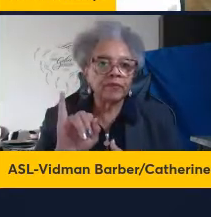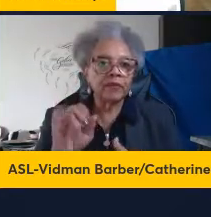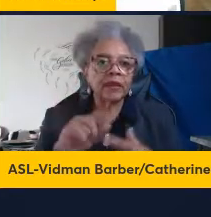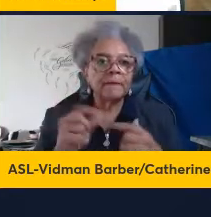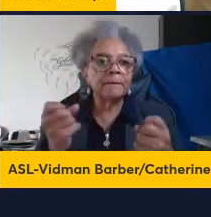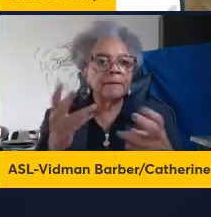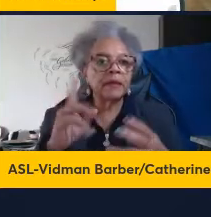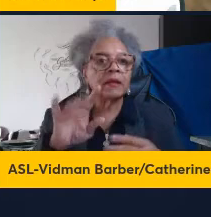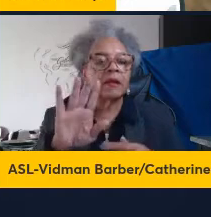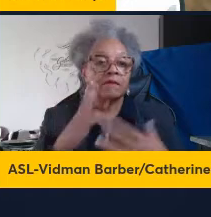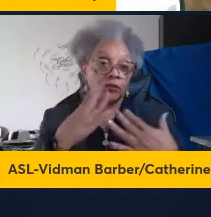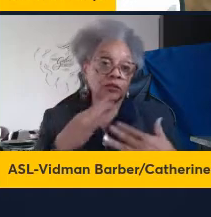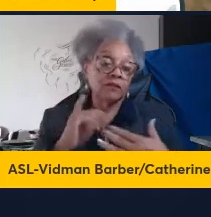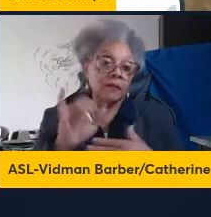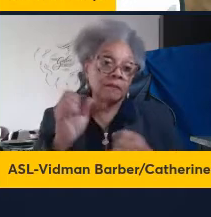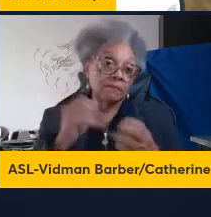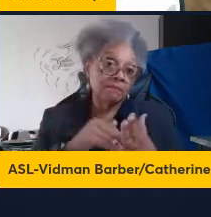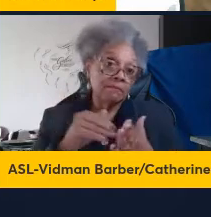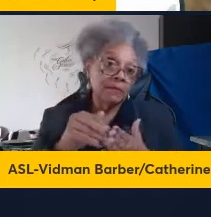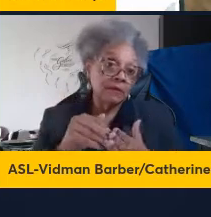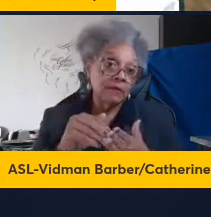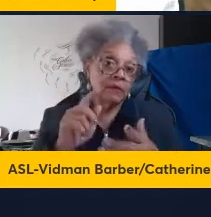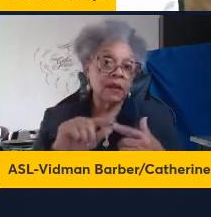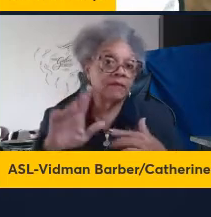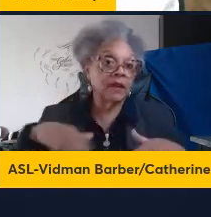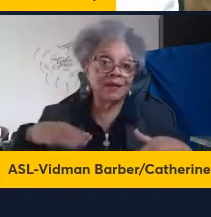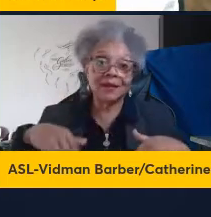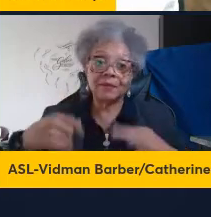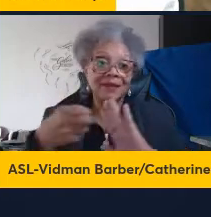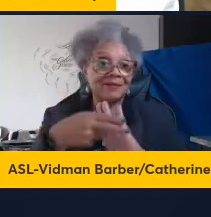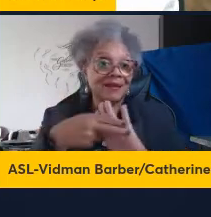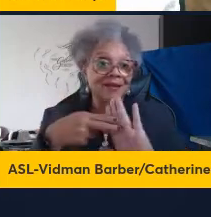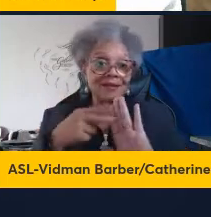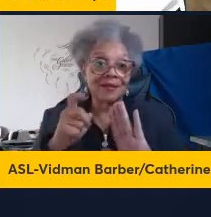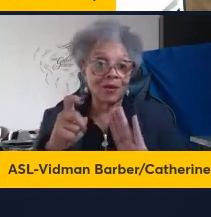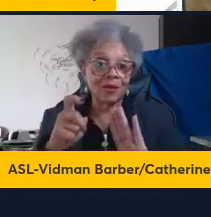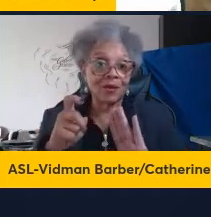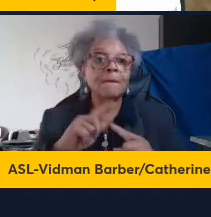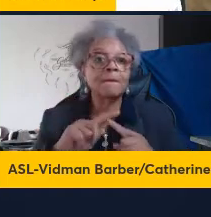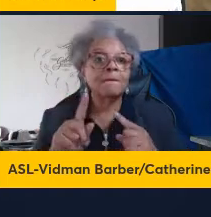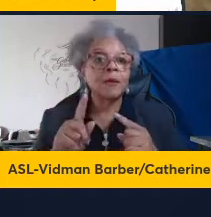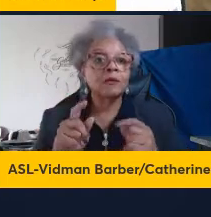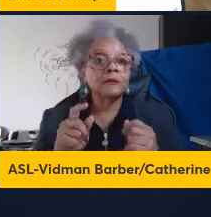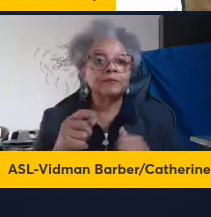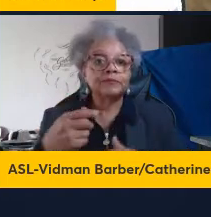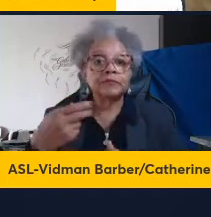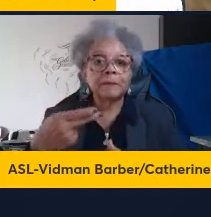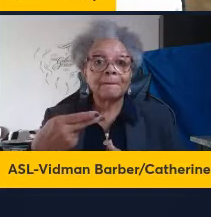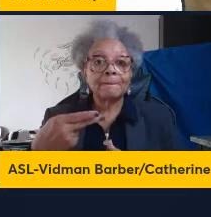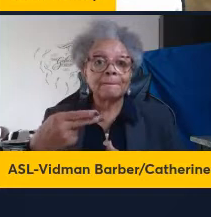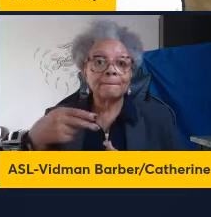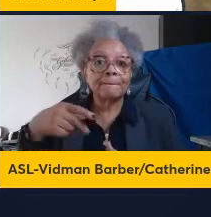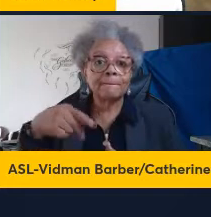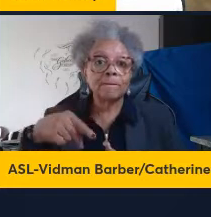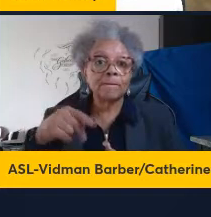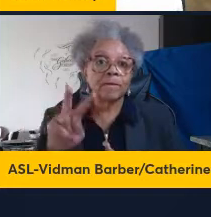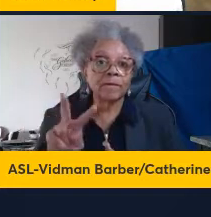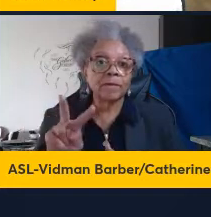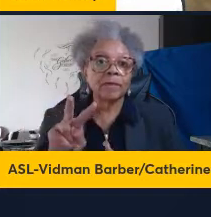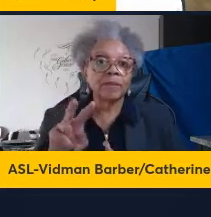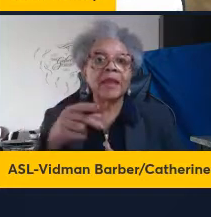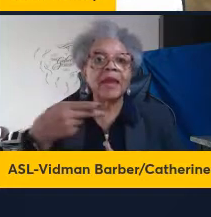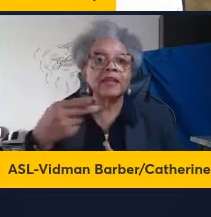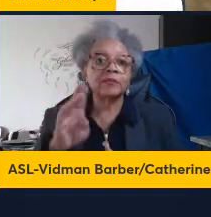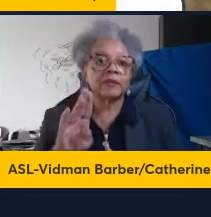of those infections remained undiagnosed. moreover, HPV causes 1.5